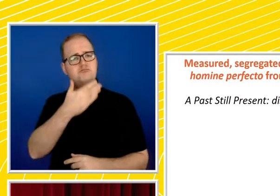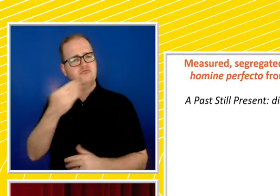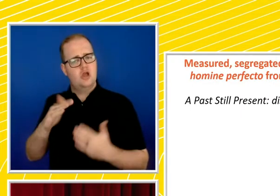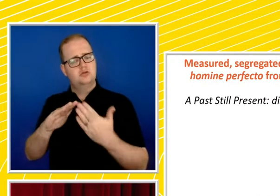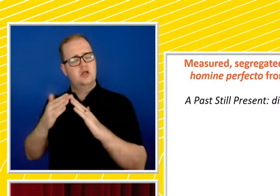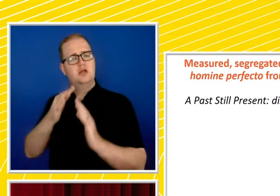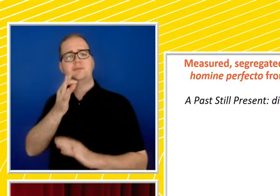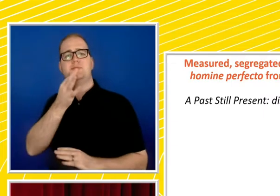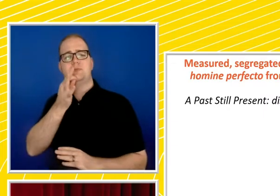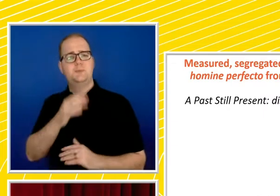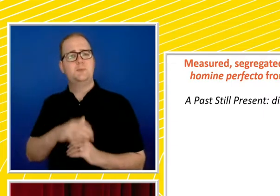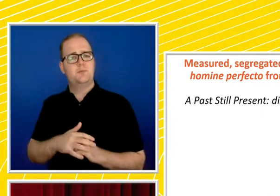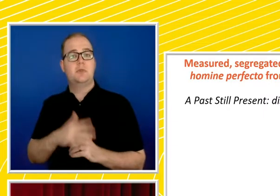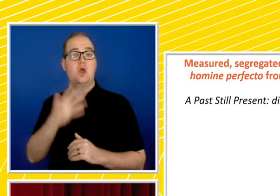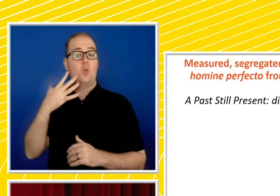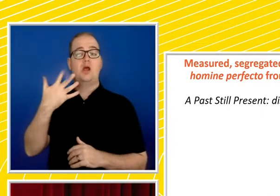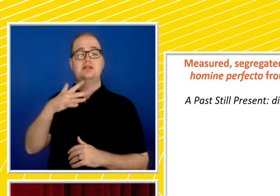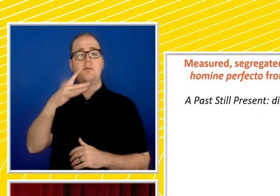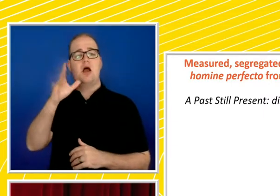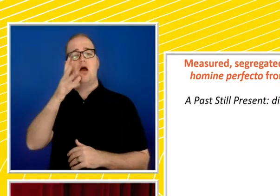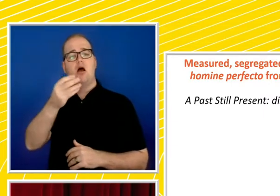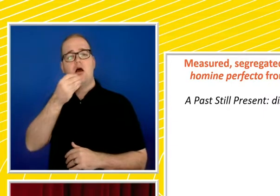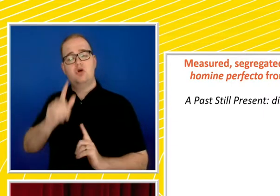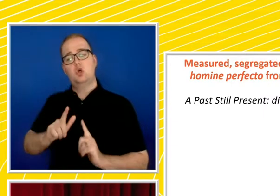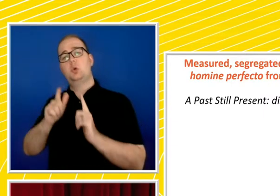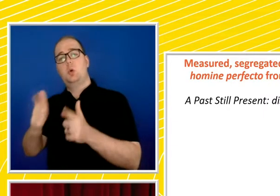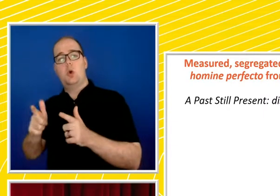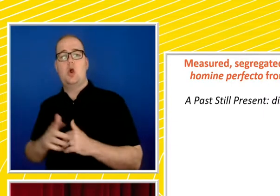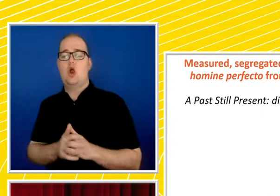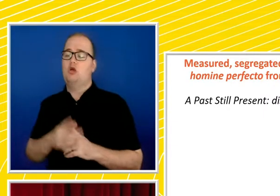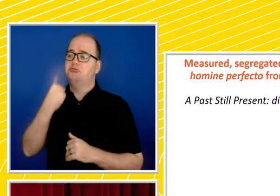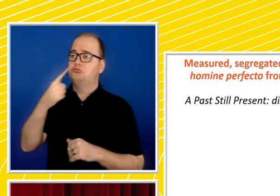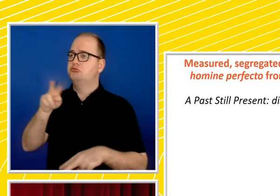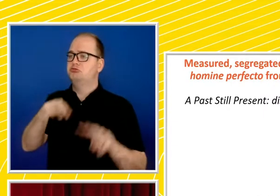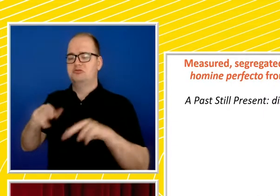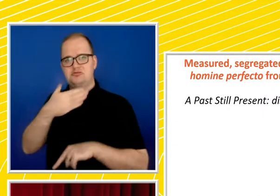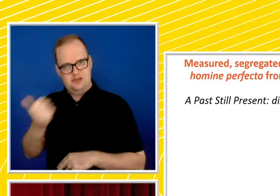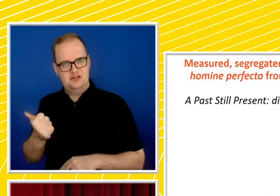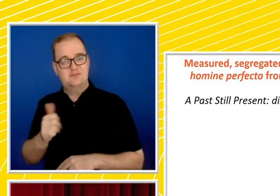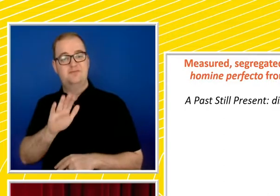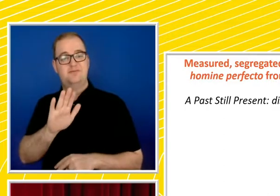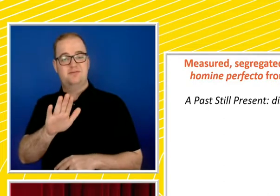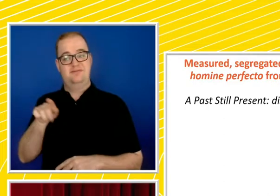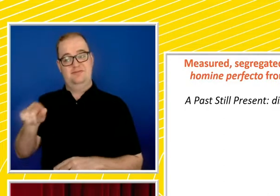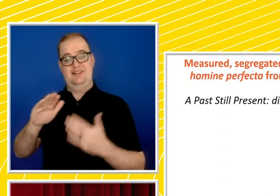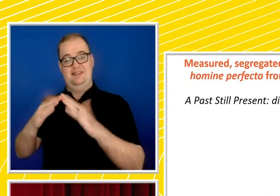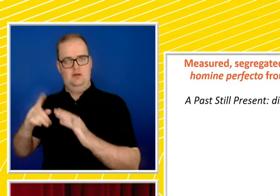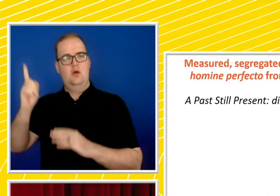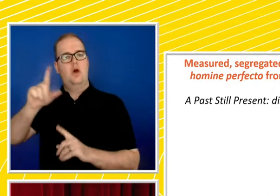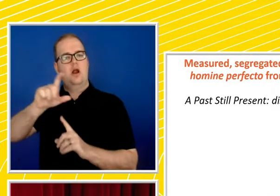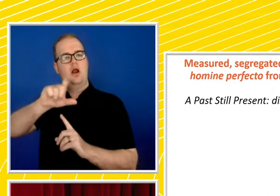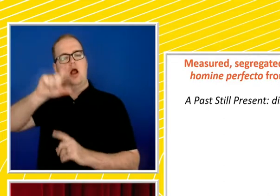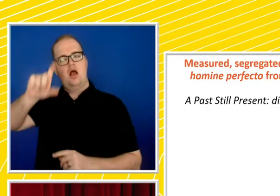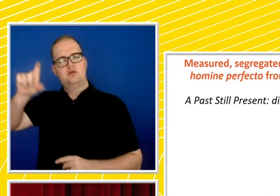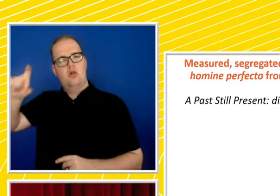on a summer afternoon for an excursion. Piena is also the site of Castle Sonnenstein, which